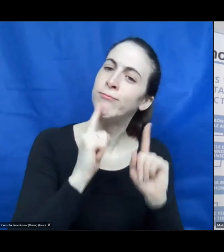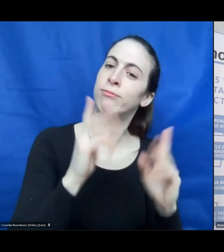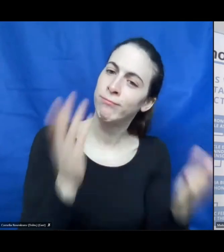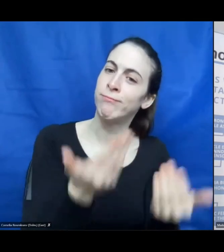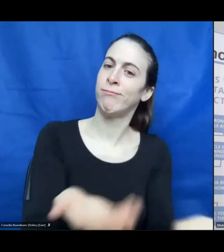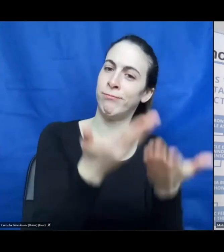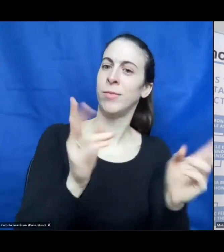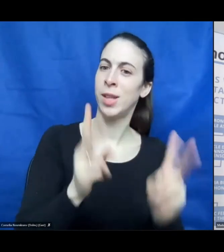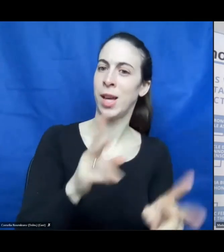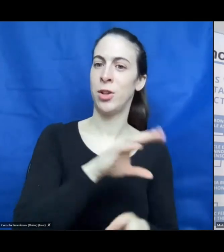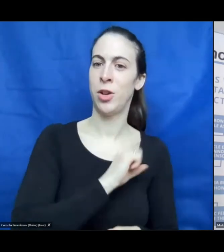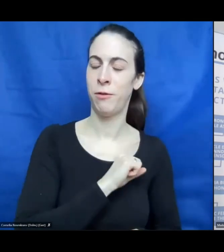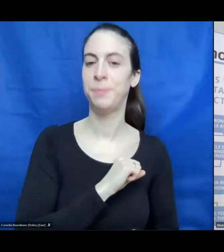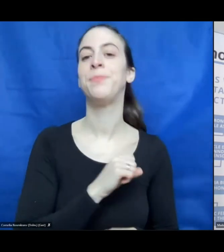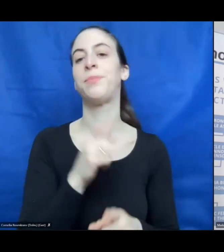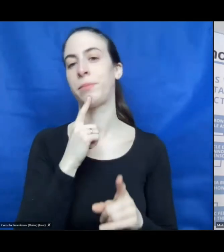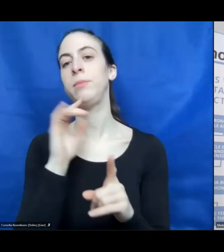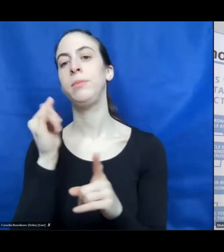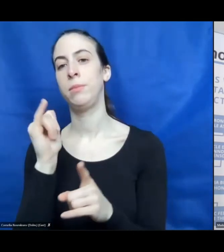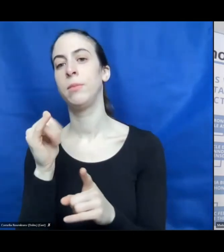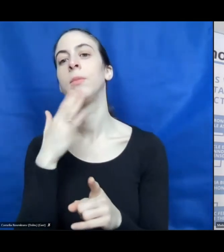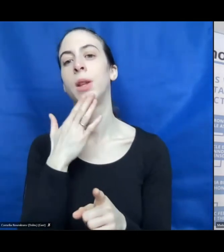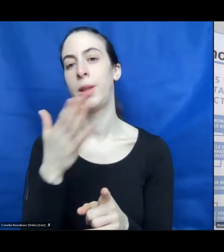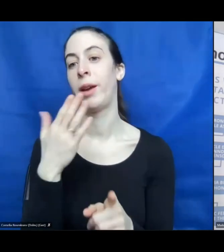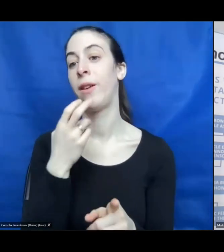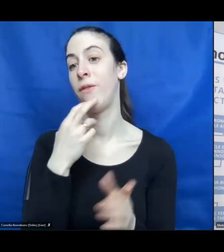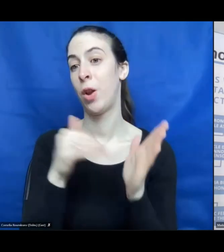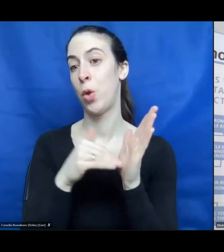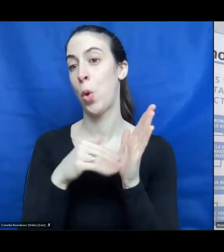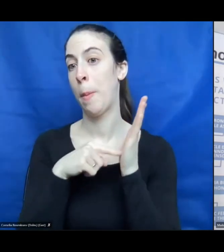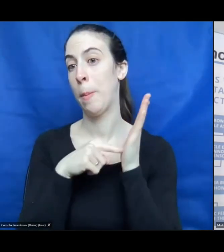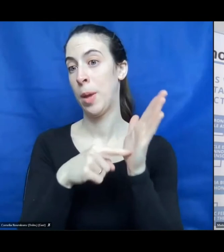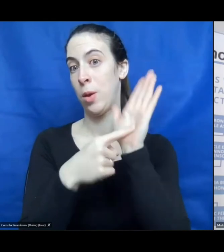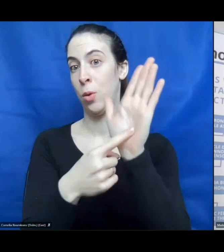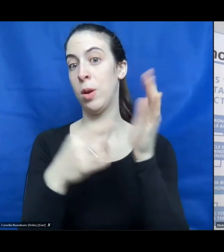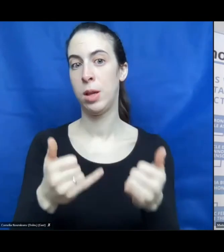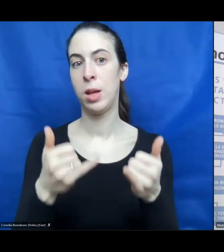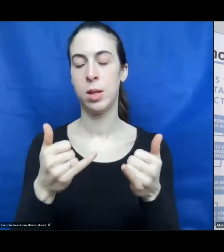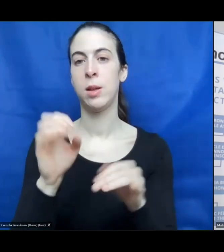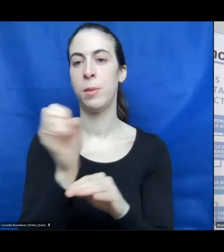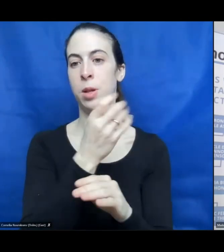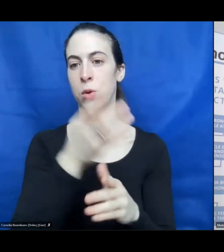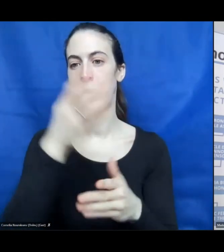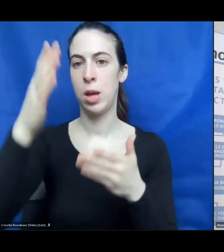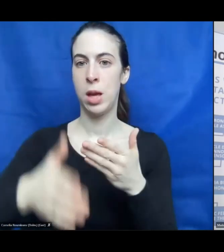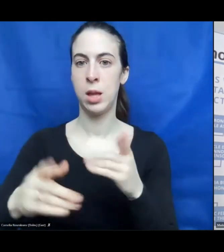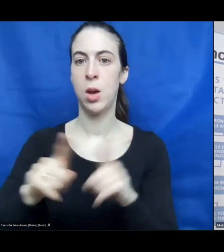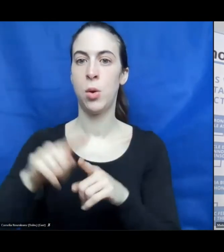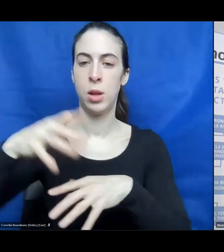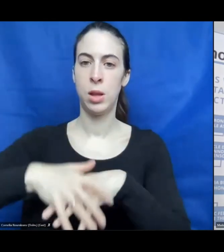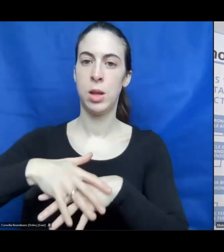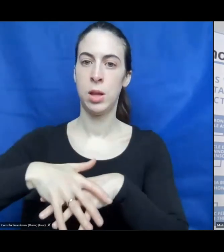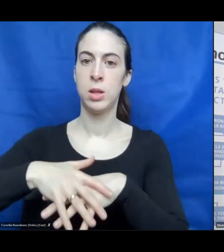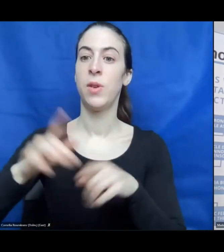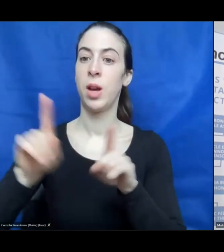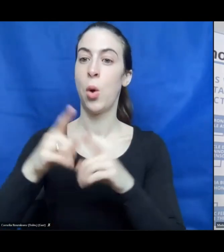That's absolutely right. I just wanted to highlight at the end of our presentation that this network is open